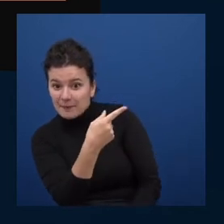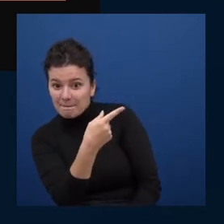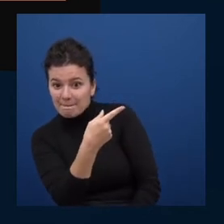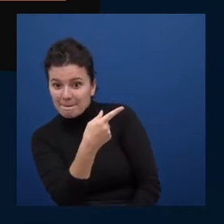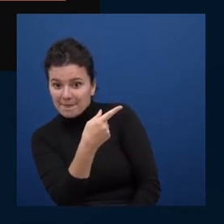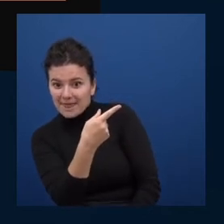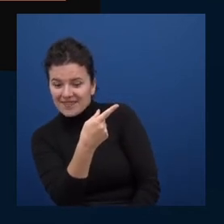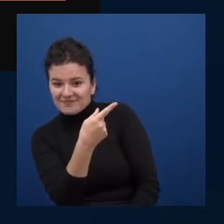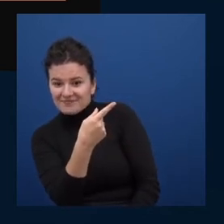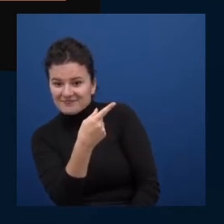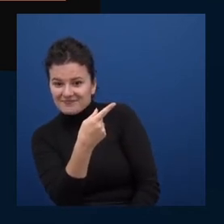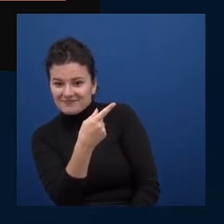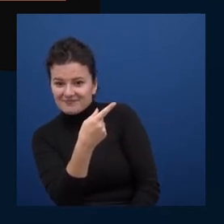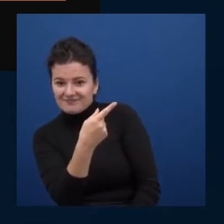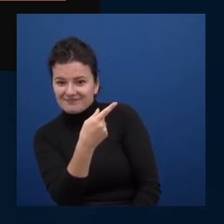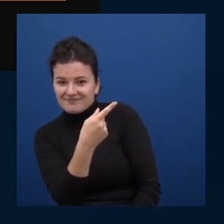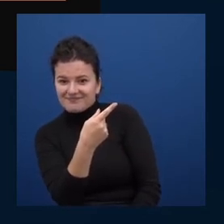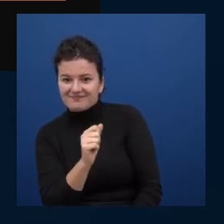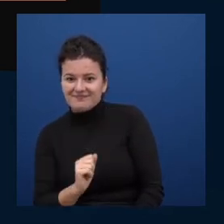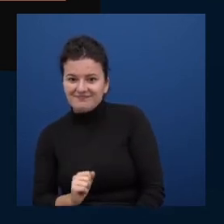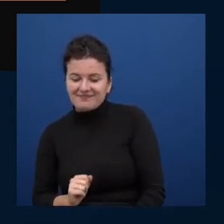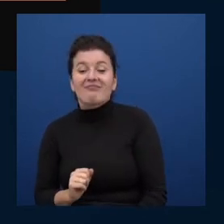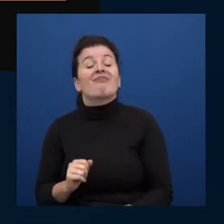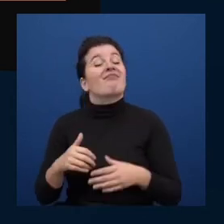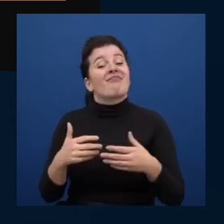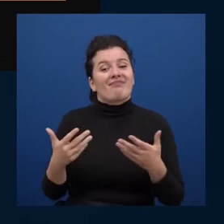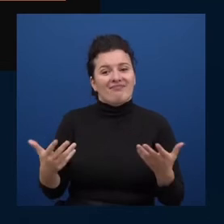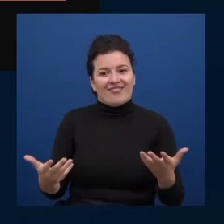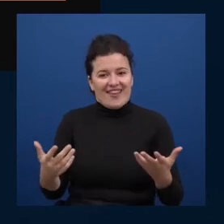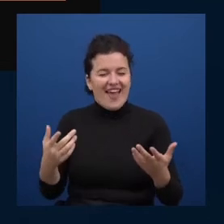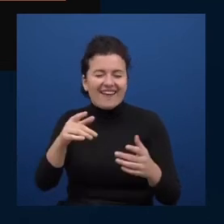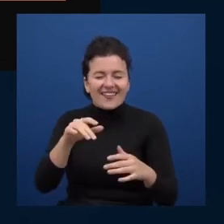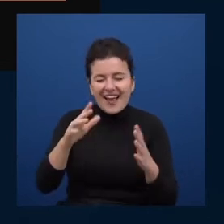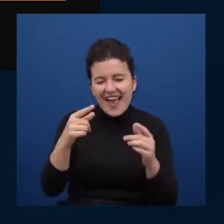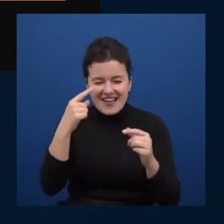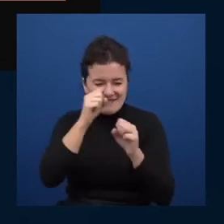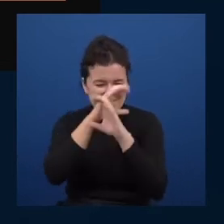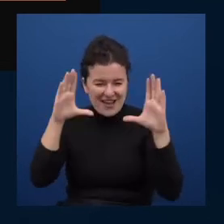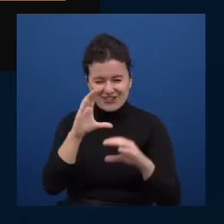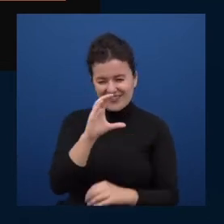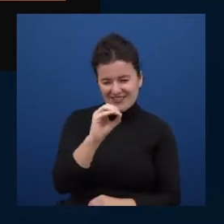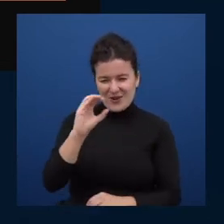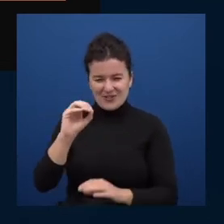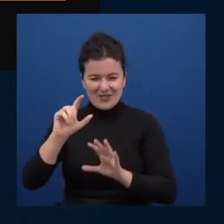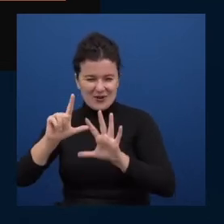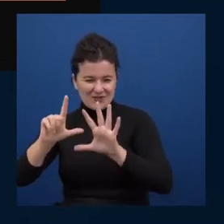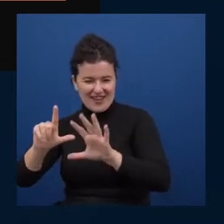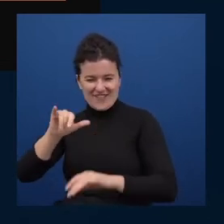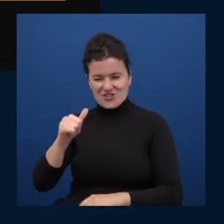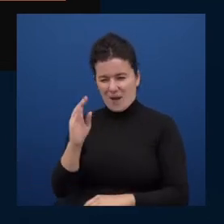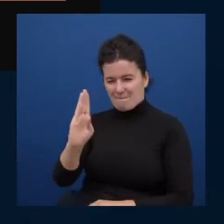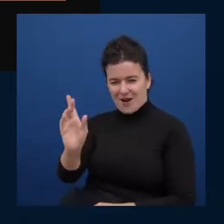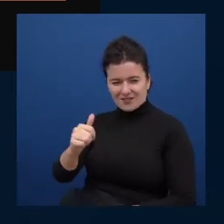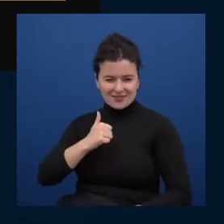you know i always thought by the way it would be really cool in a james bond movie if james bond at the beginning would be taking